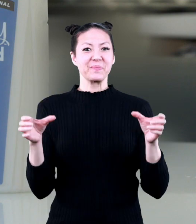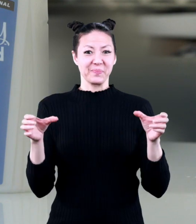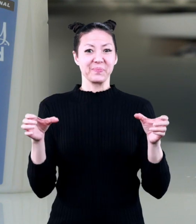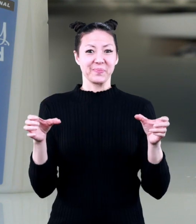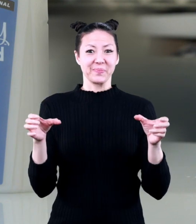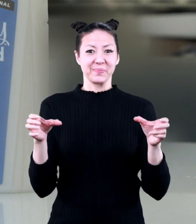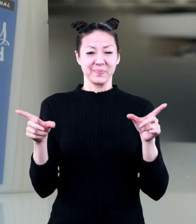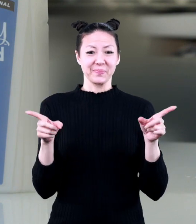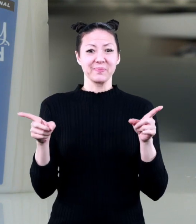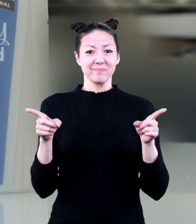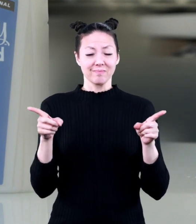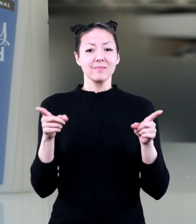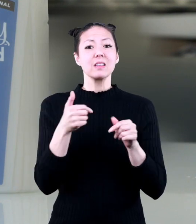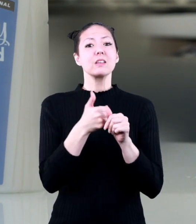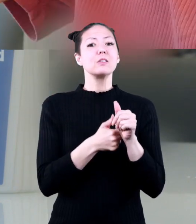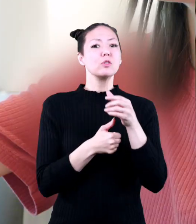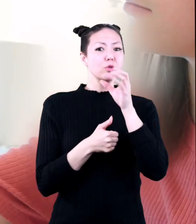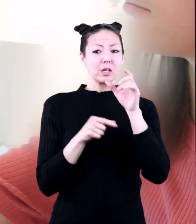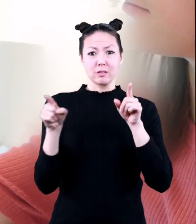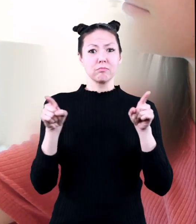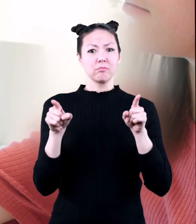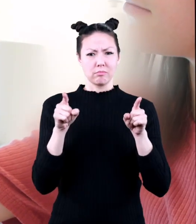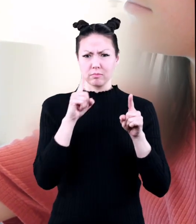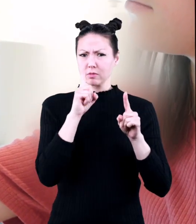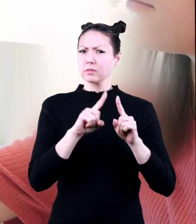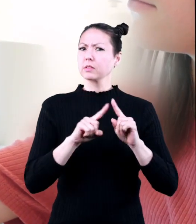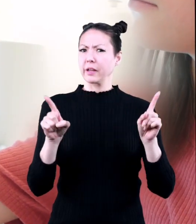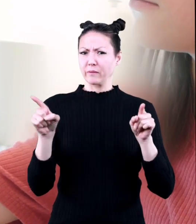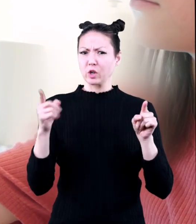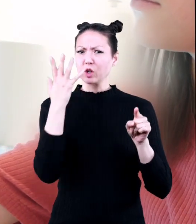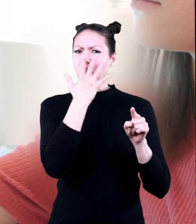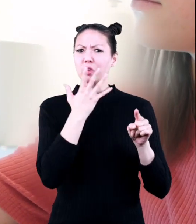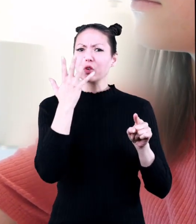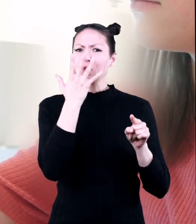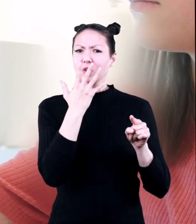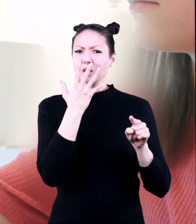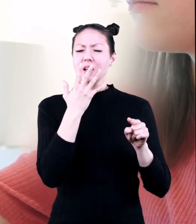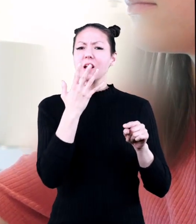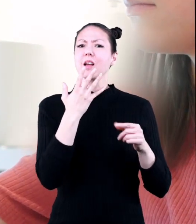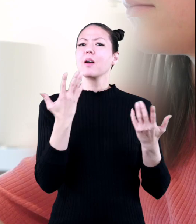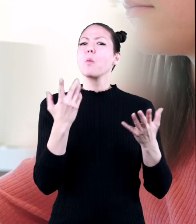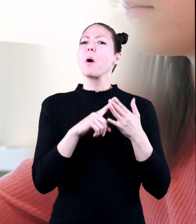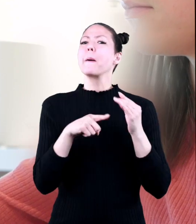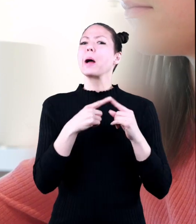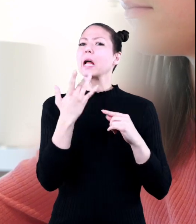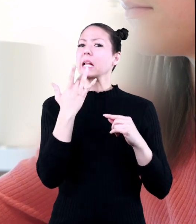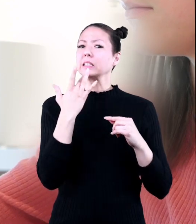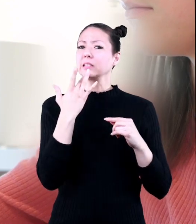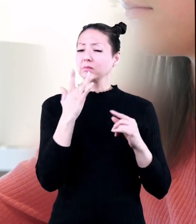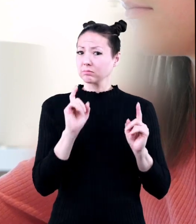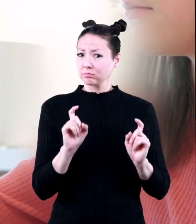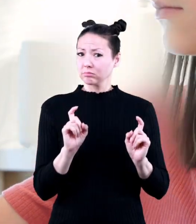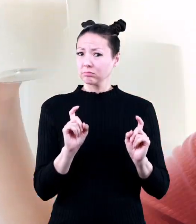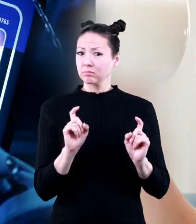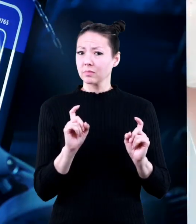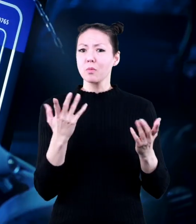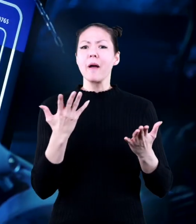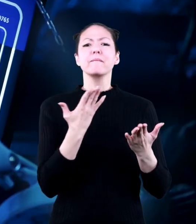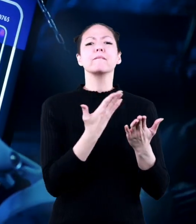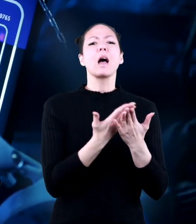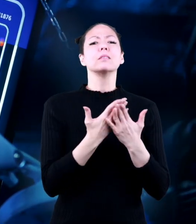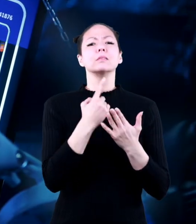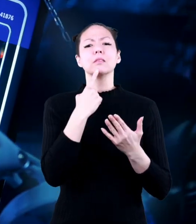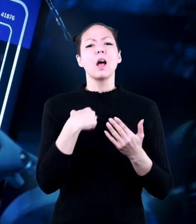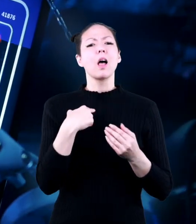almond milk each drink looks different but what about the way they taste and what can